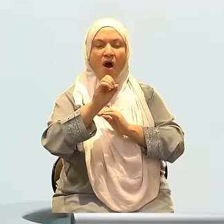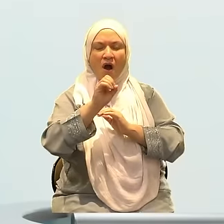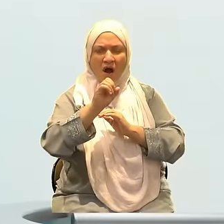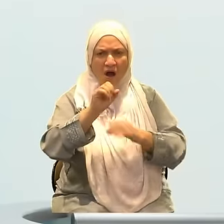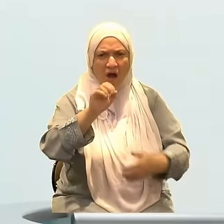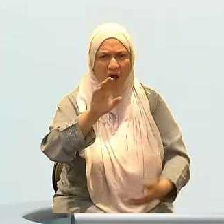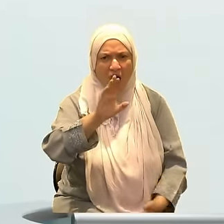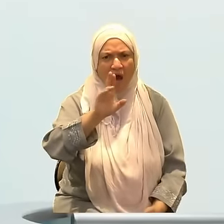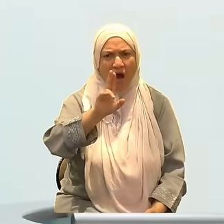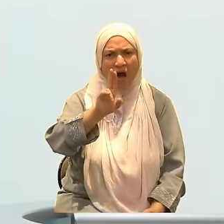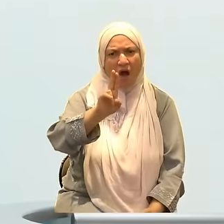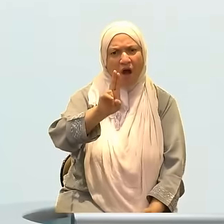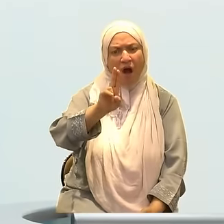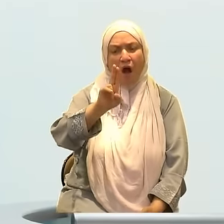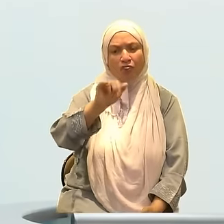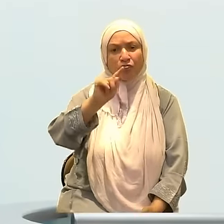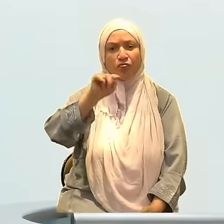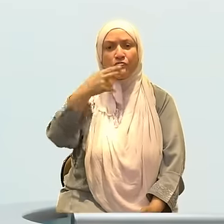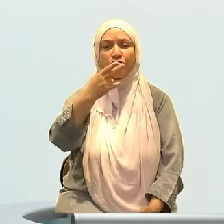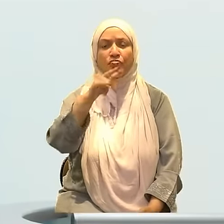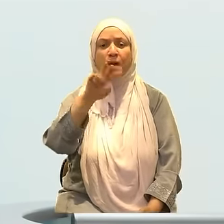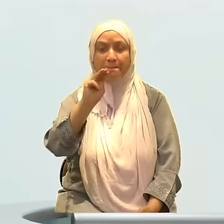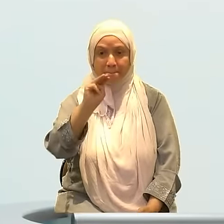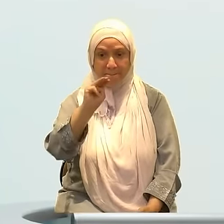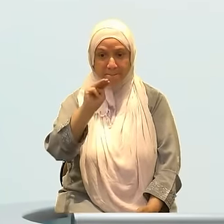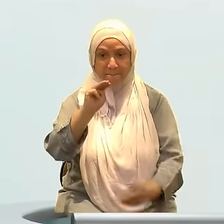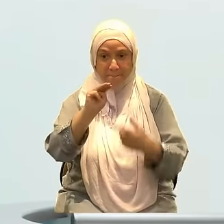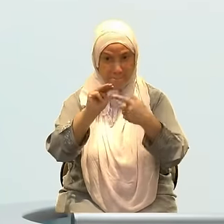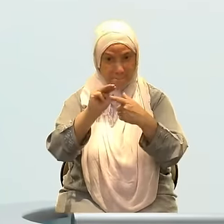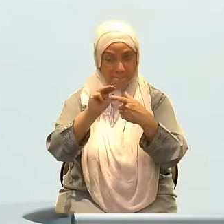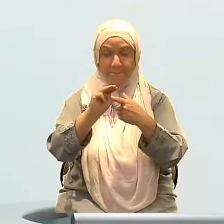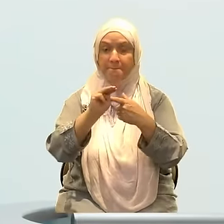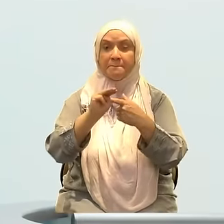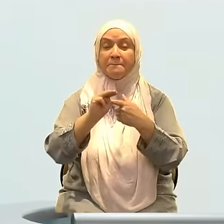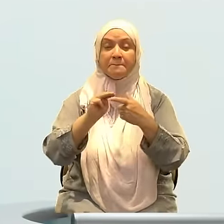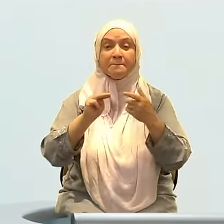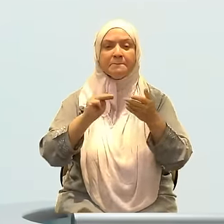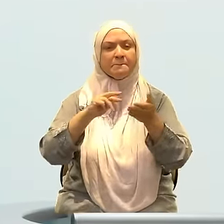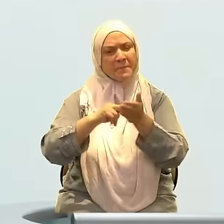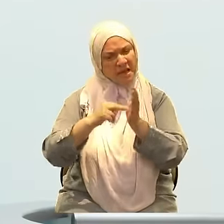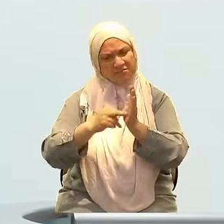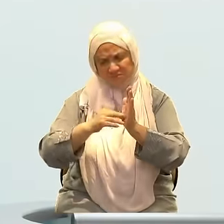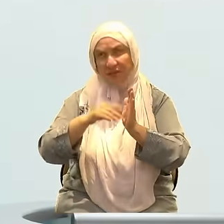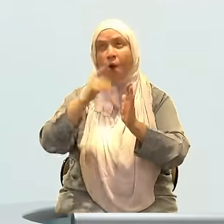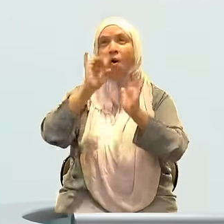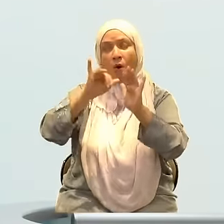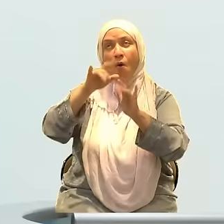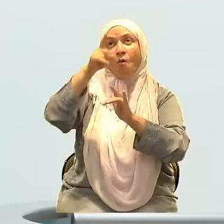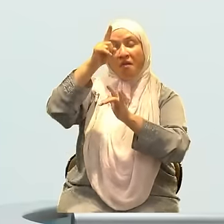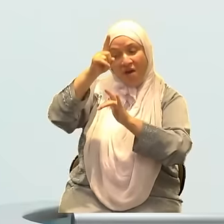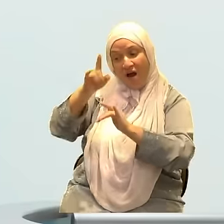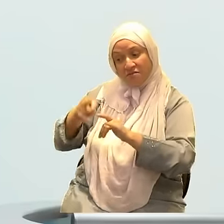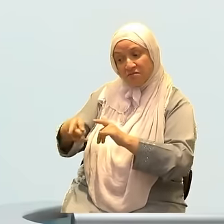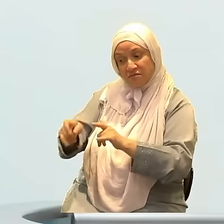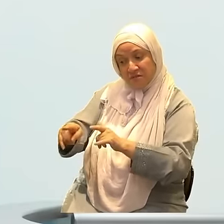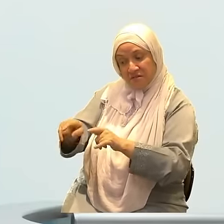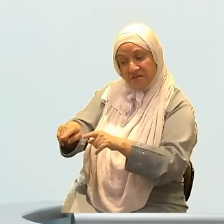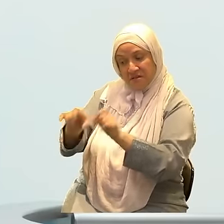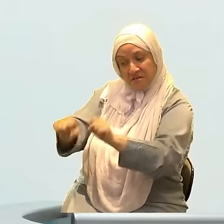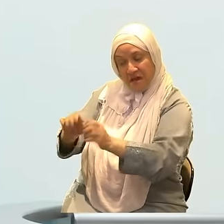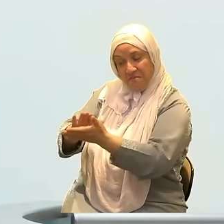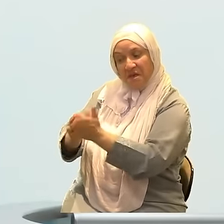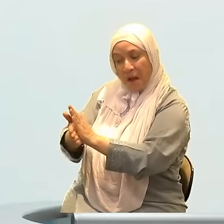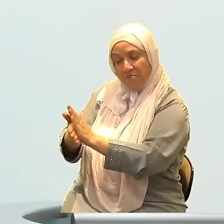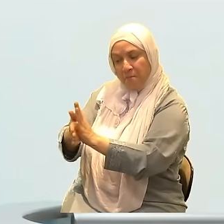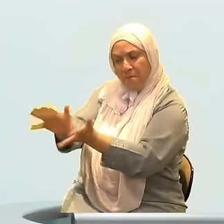told you to not violate. But then there are sins that emanate out of ghafla. And ghafla is a spectrum of